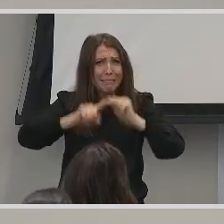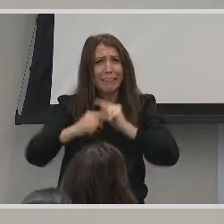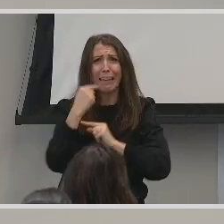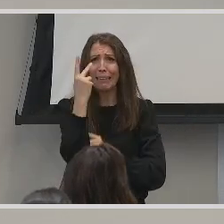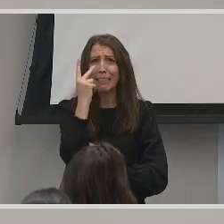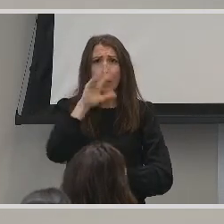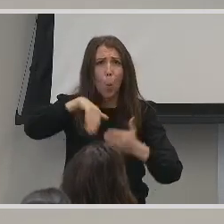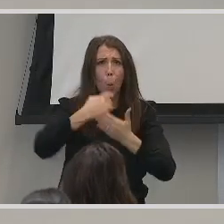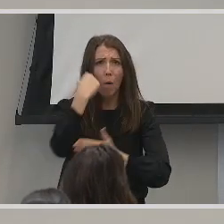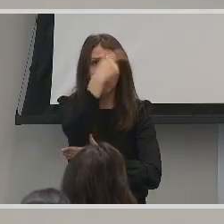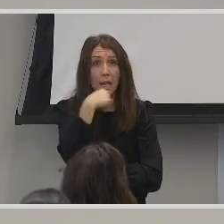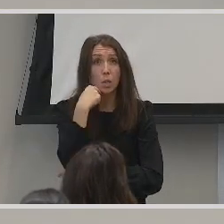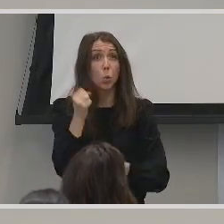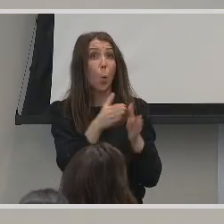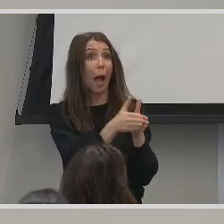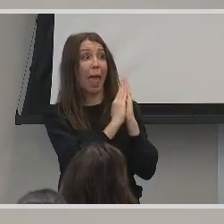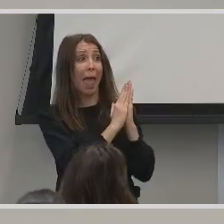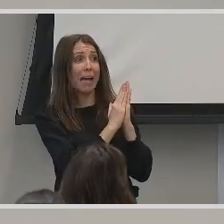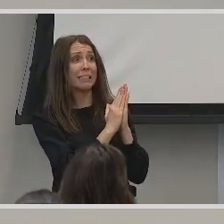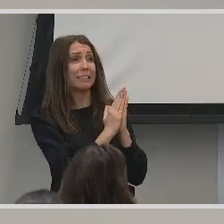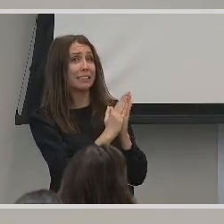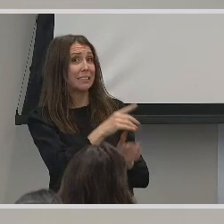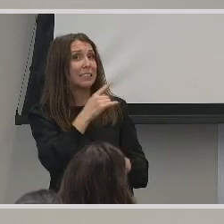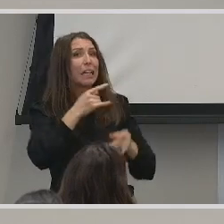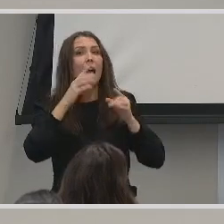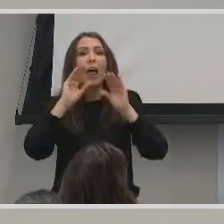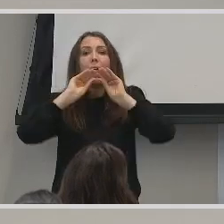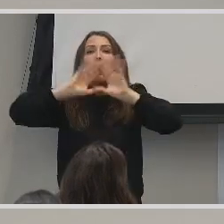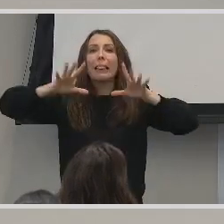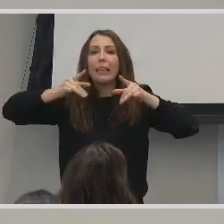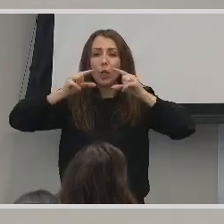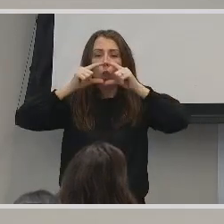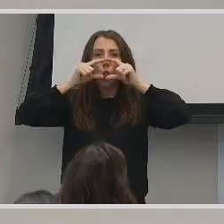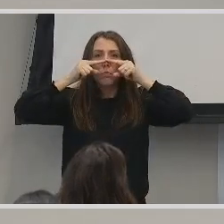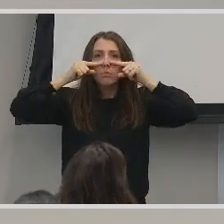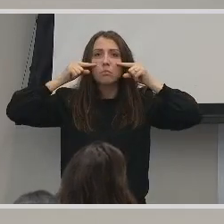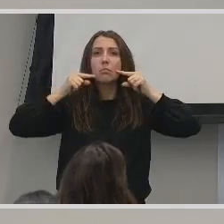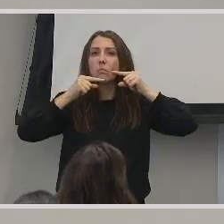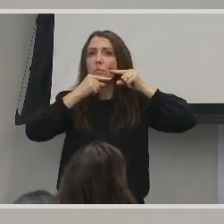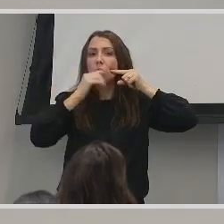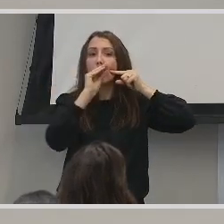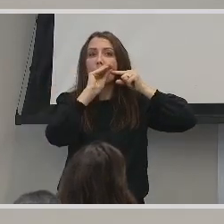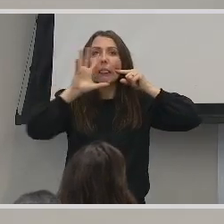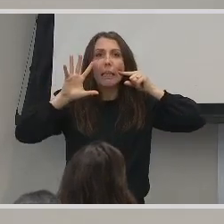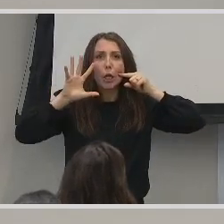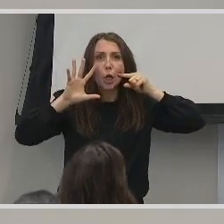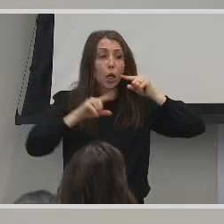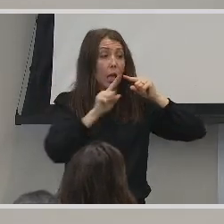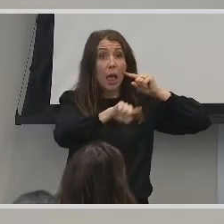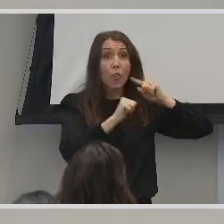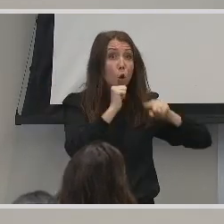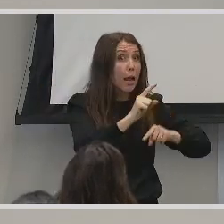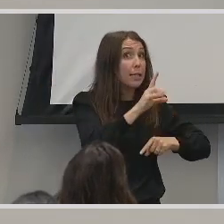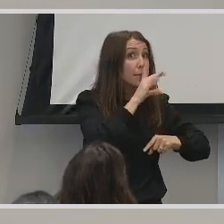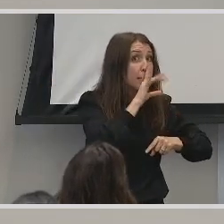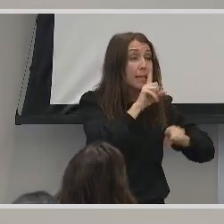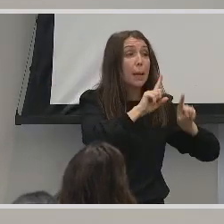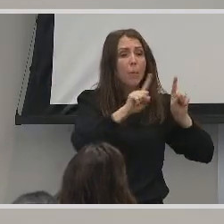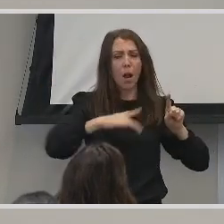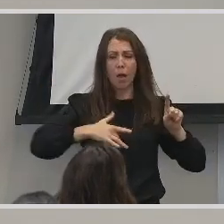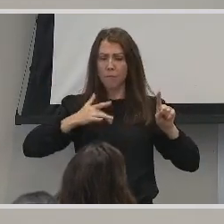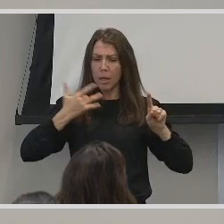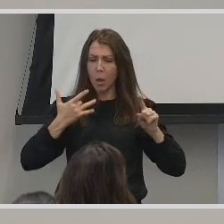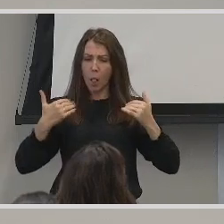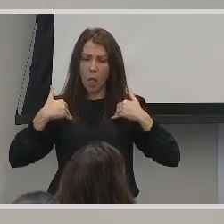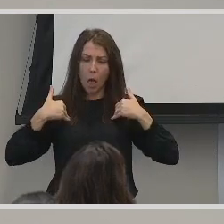face. So I asked for them to bring in clear MAX with them when they interpret. Even though they're not speaking, I feel that I have